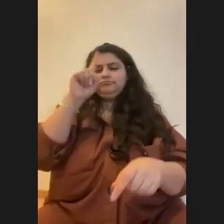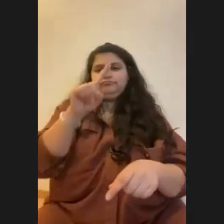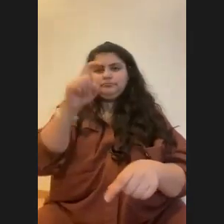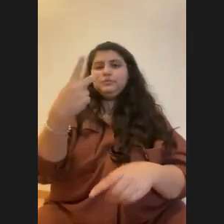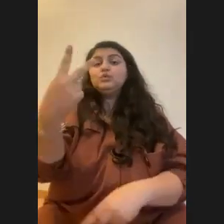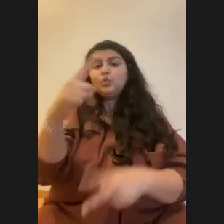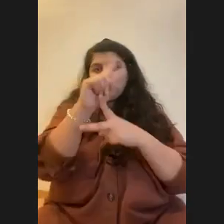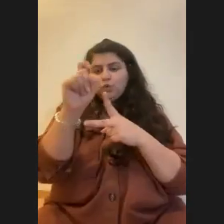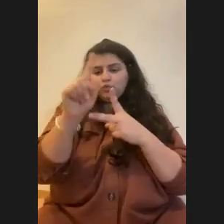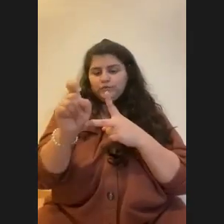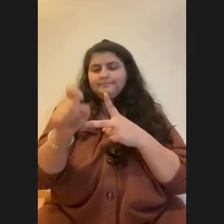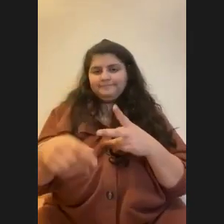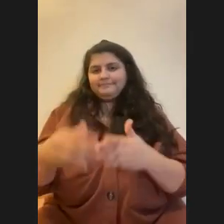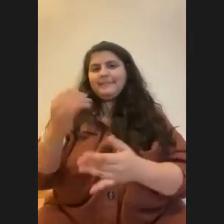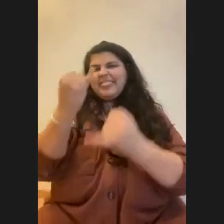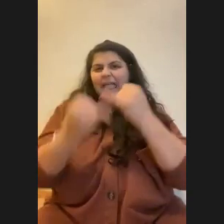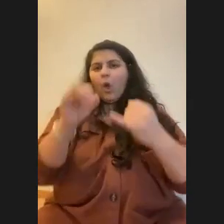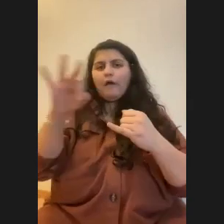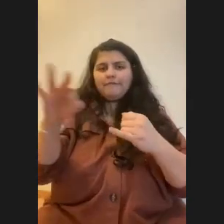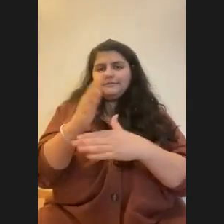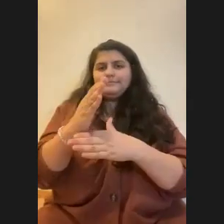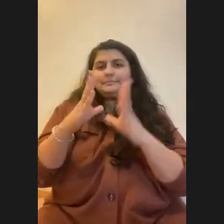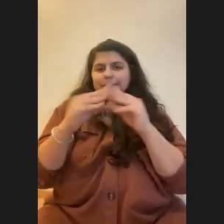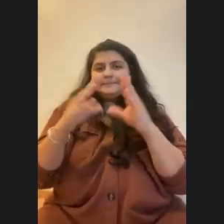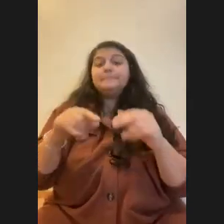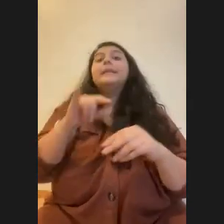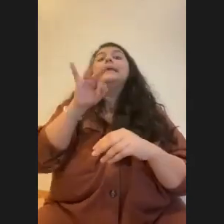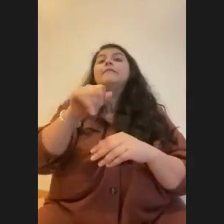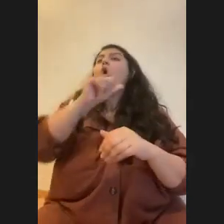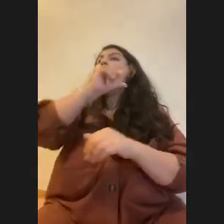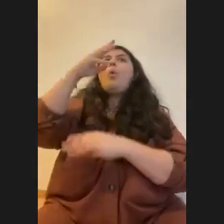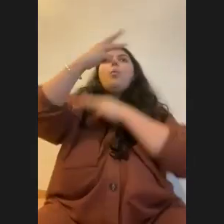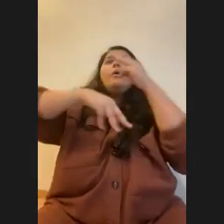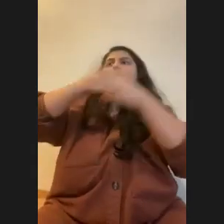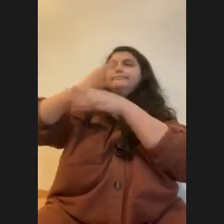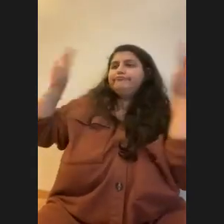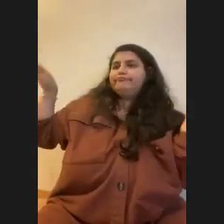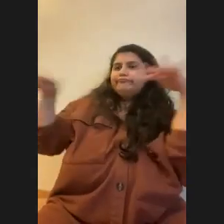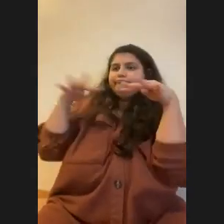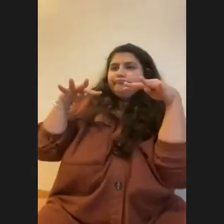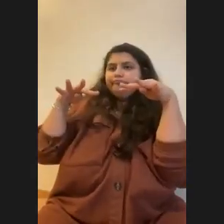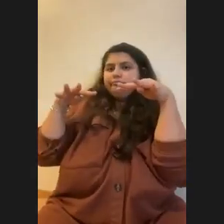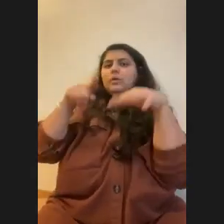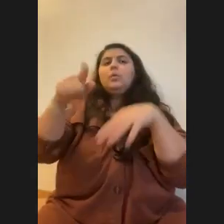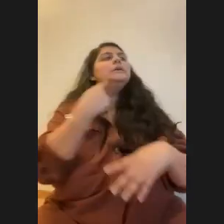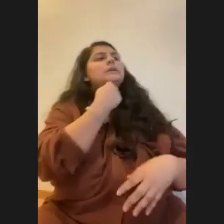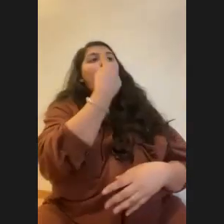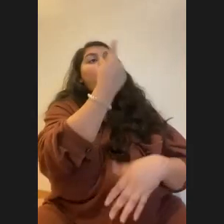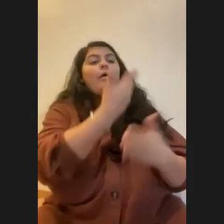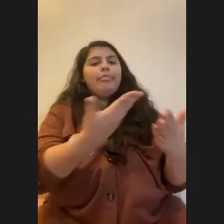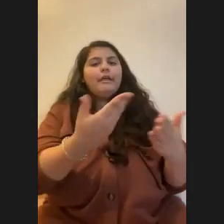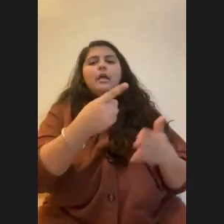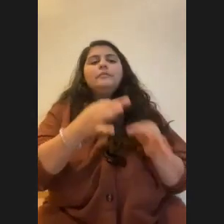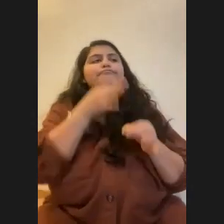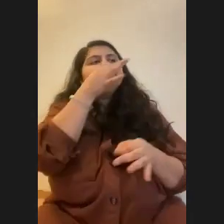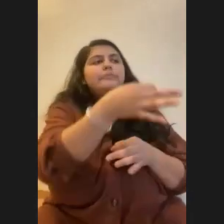at the end of the sessions. The first question, if you had everyone's attention in the whole world and you could tell them one thing about your area of expertise, what